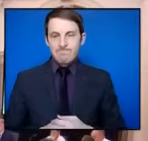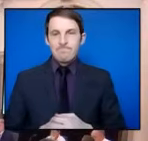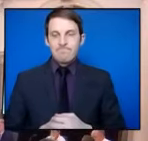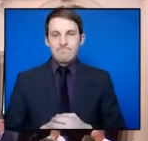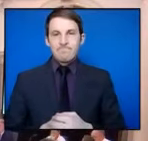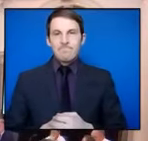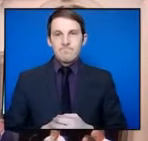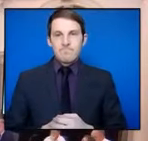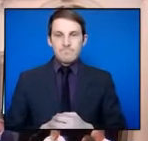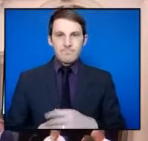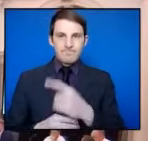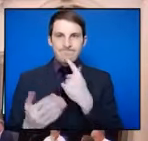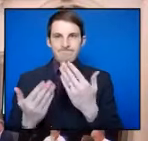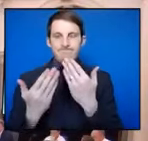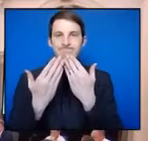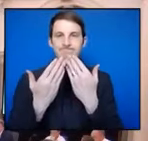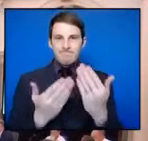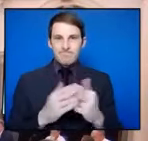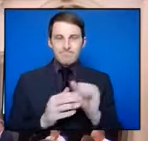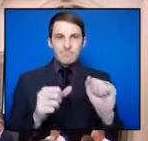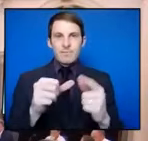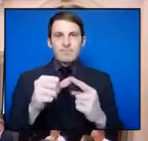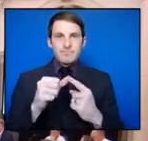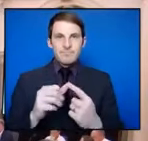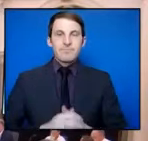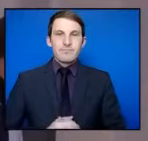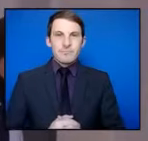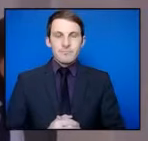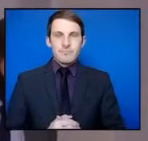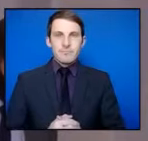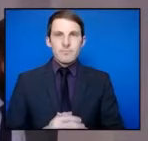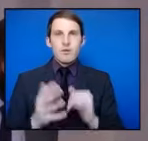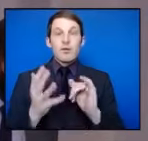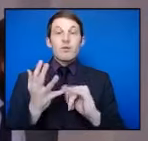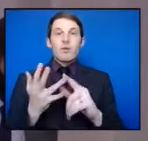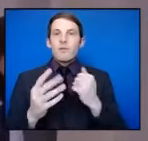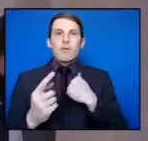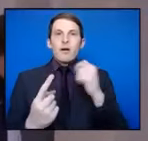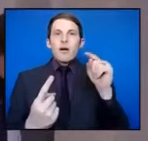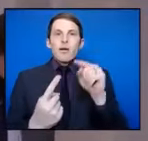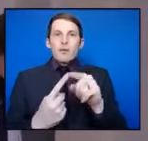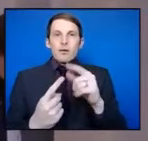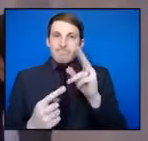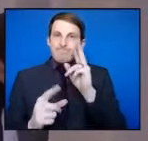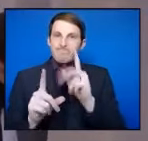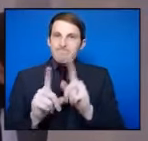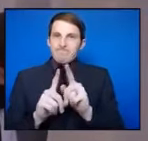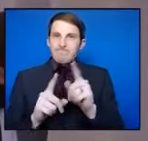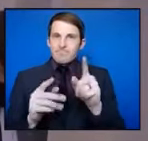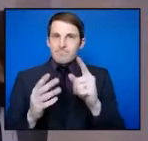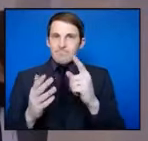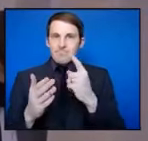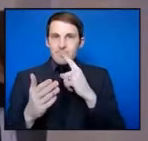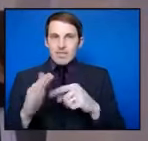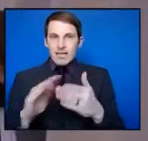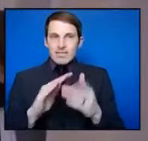And thank you for that answer. And so this is what I'm getting to, is that it appears that the penalties are under the Public Health and